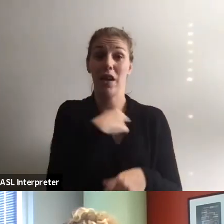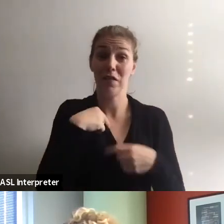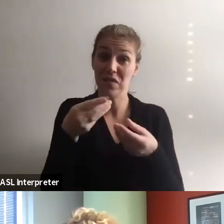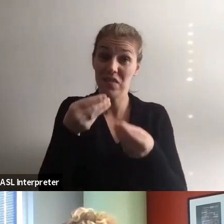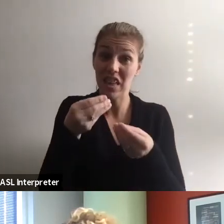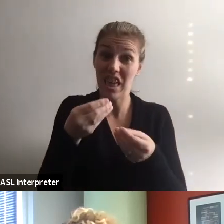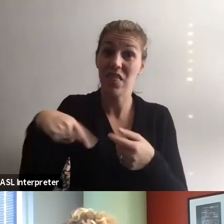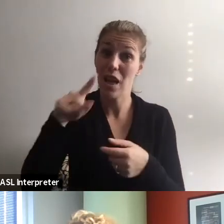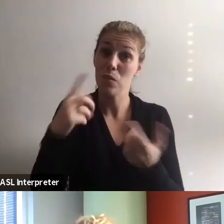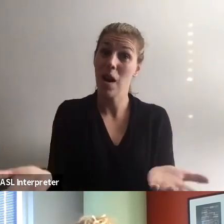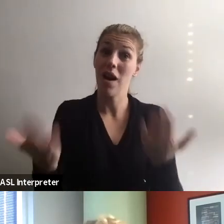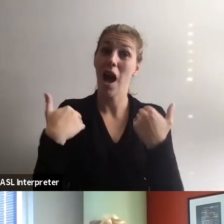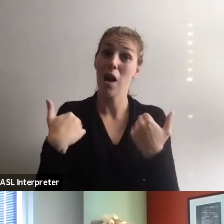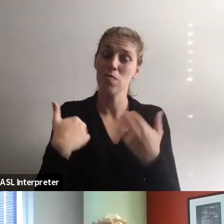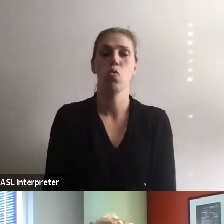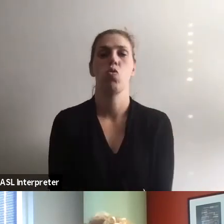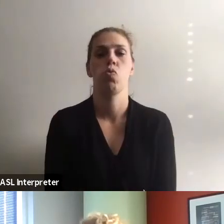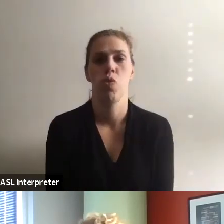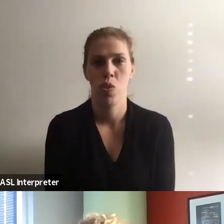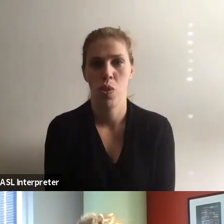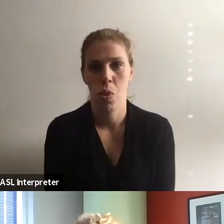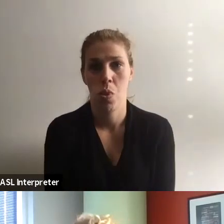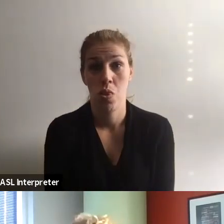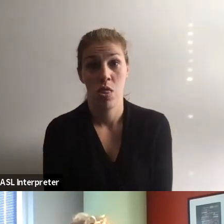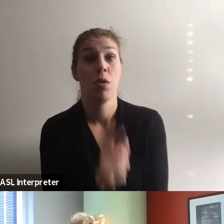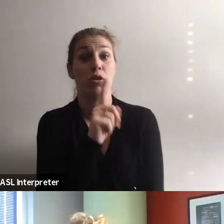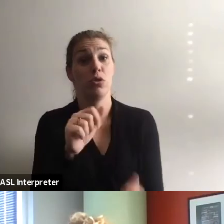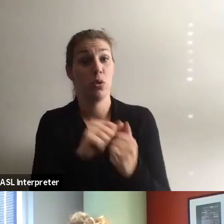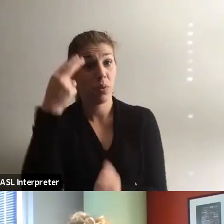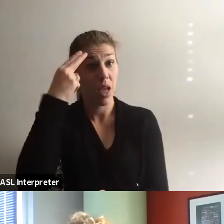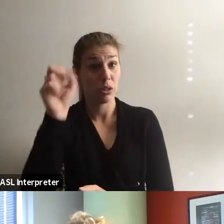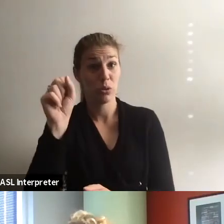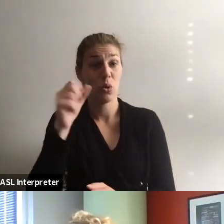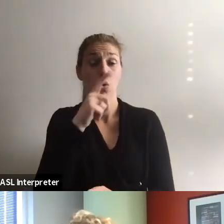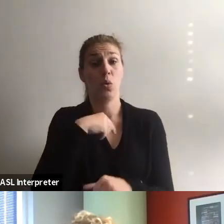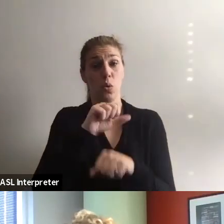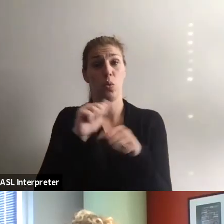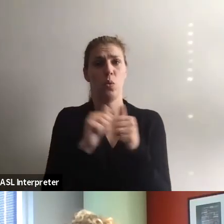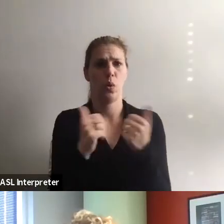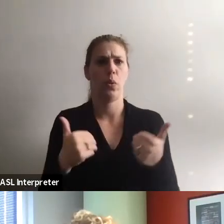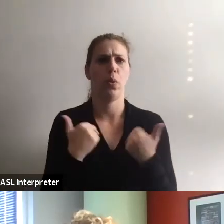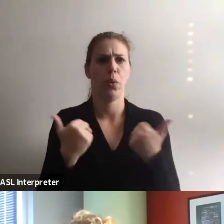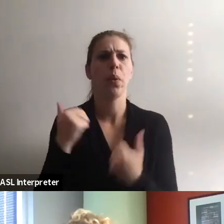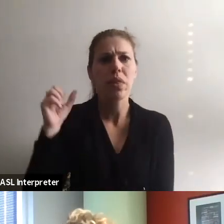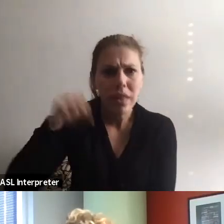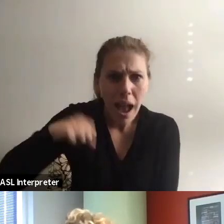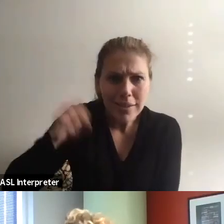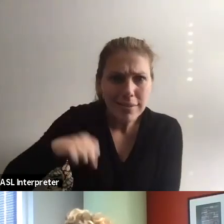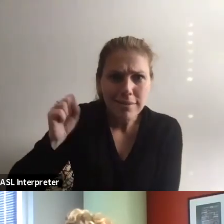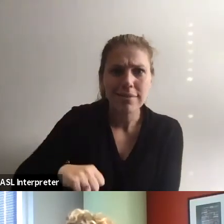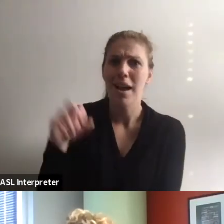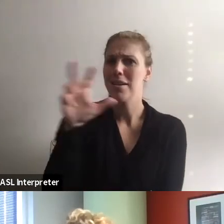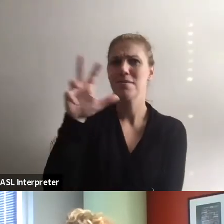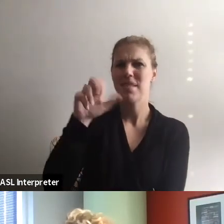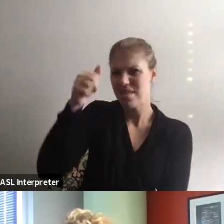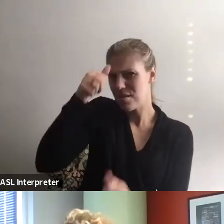they will come with high schoolers, right? Those of us who work with youth, absolutely. I can't pizza, man.